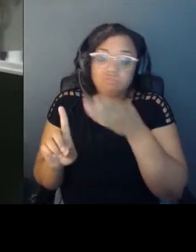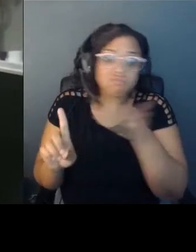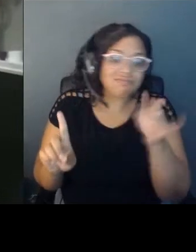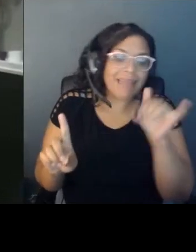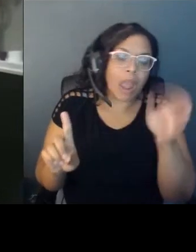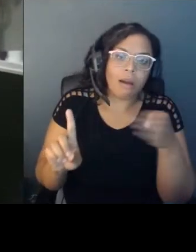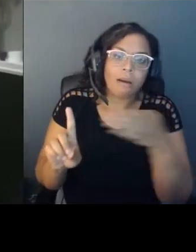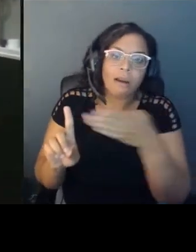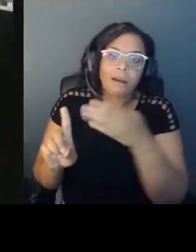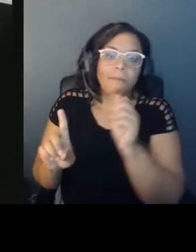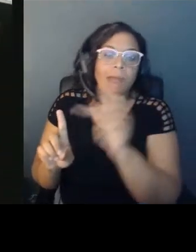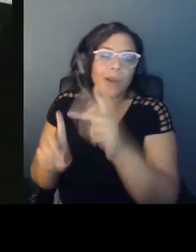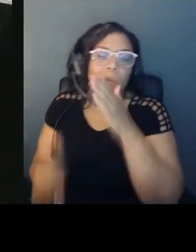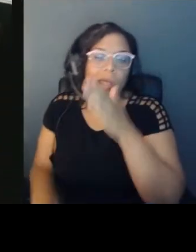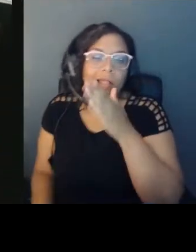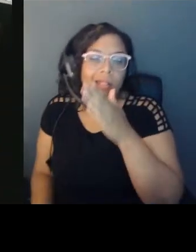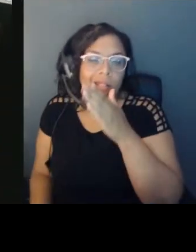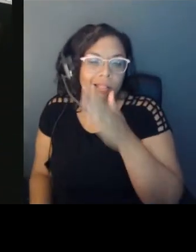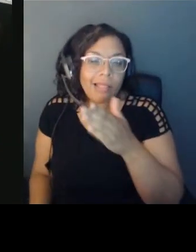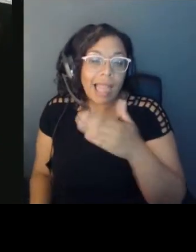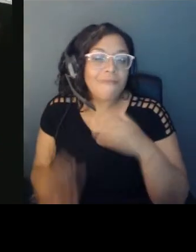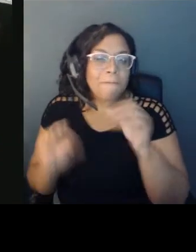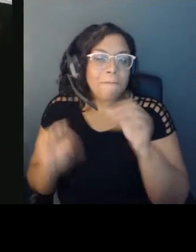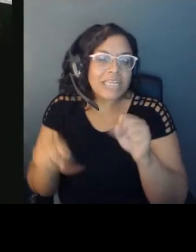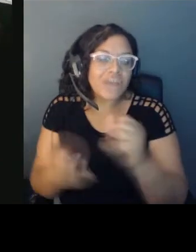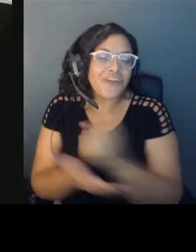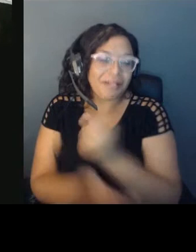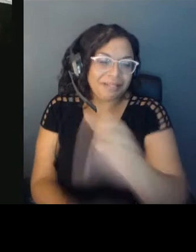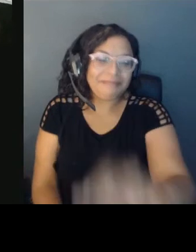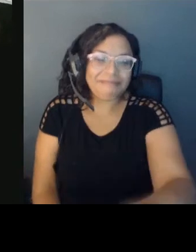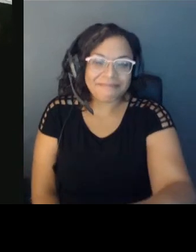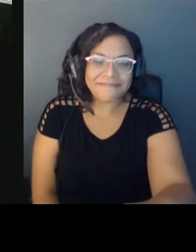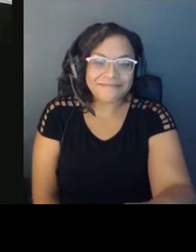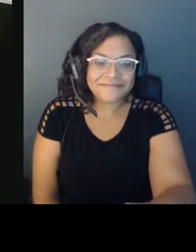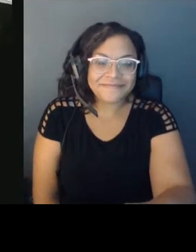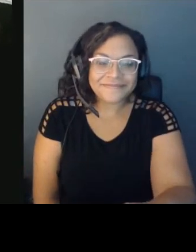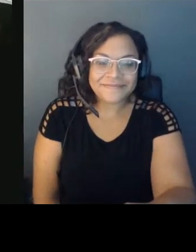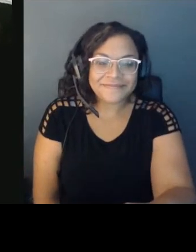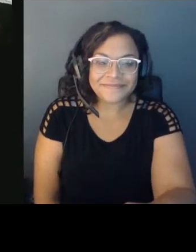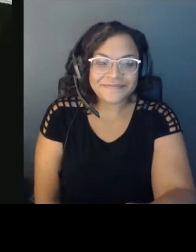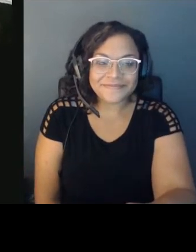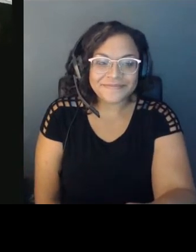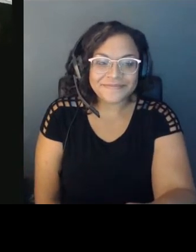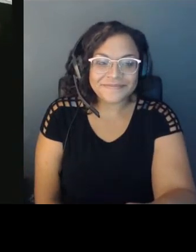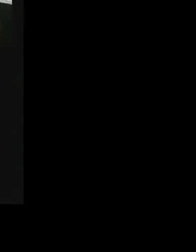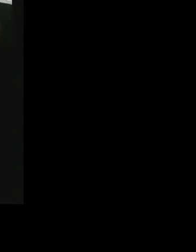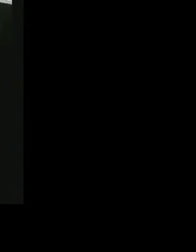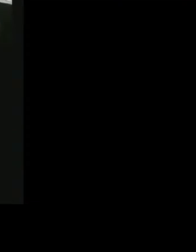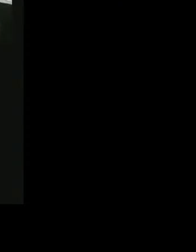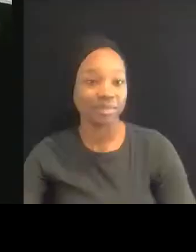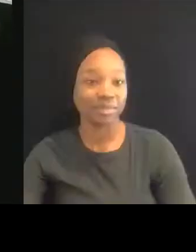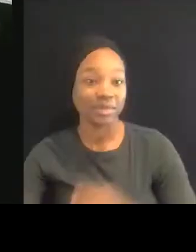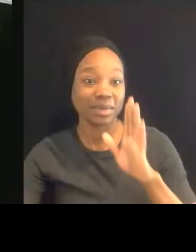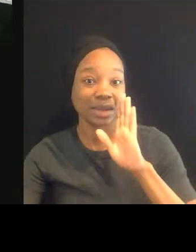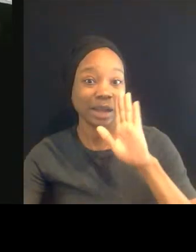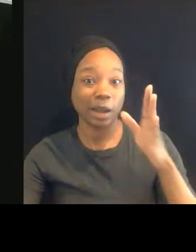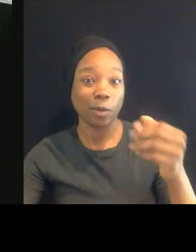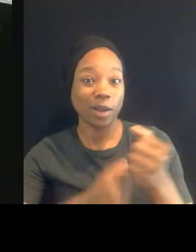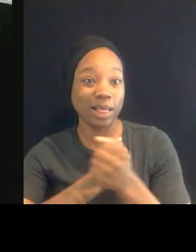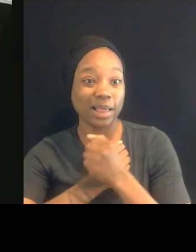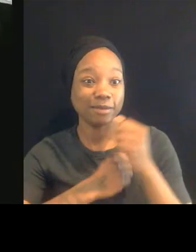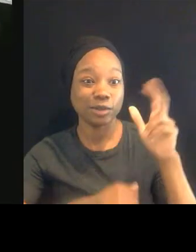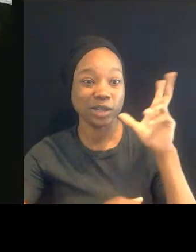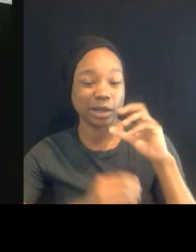potential in that. I'll stop there. I'd love to hear more about that. Dr. Harrison, what does this moment mean to you, particularly